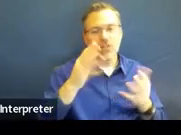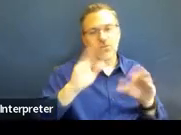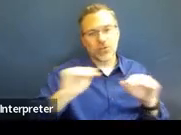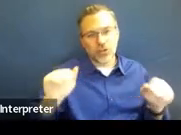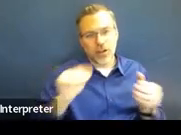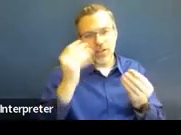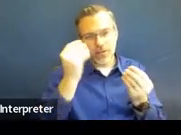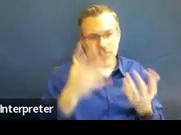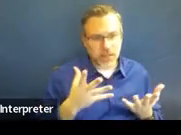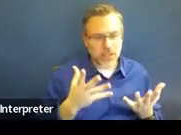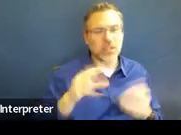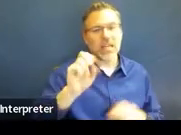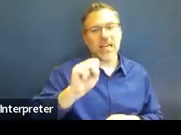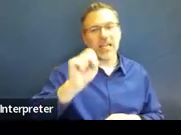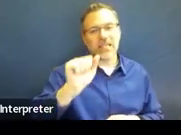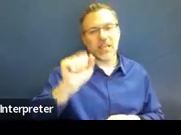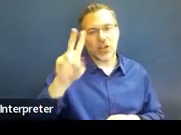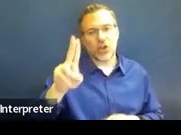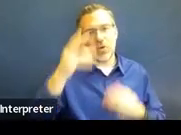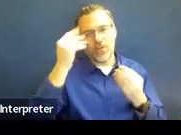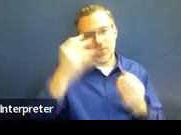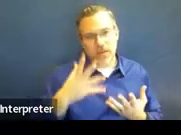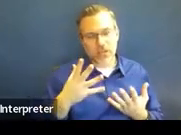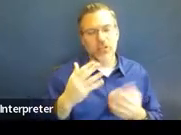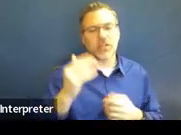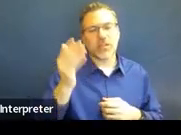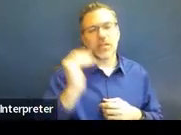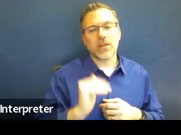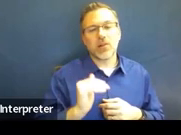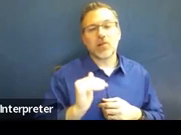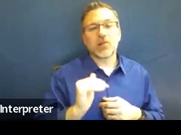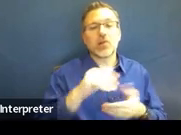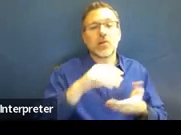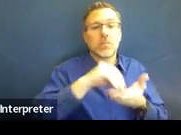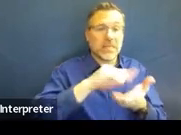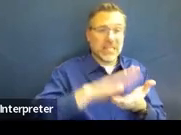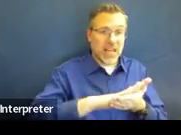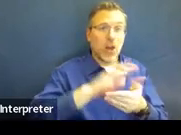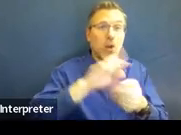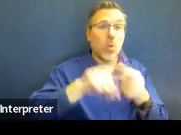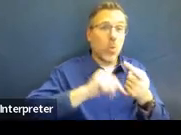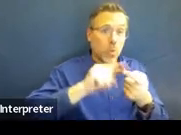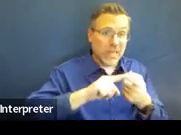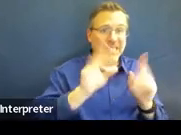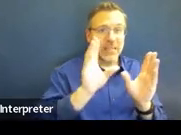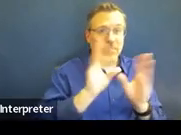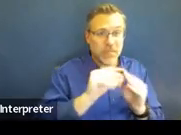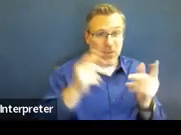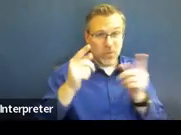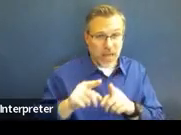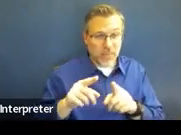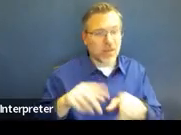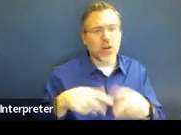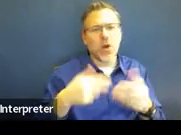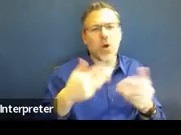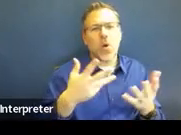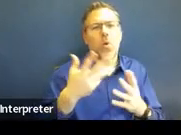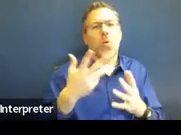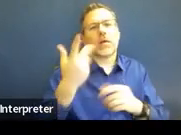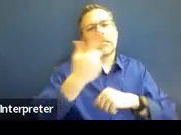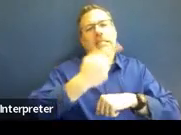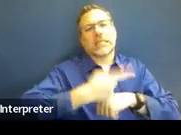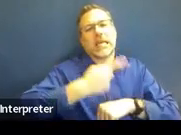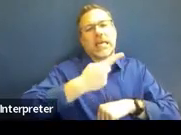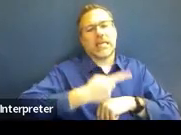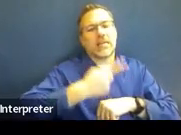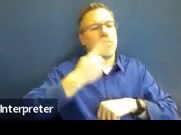SAU information, a spot to put the date of the team meeting, or the date of the agreement for